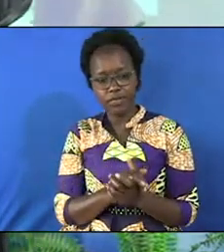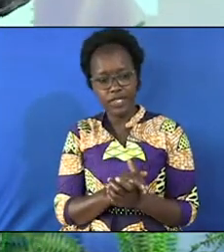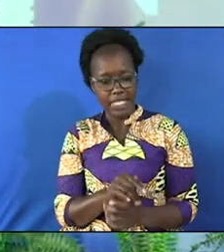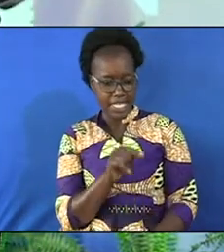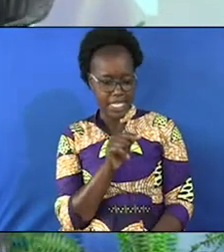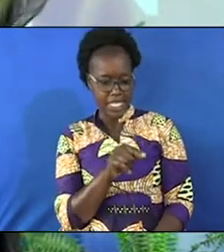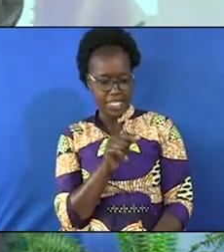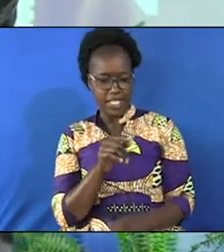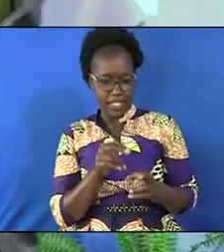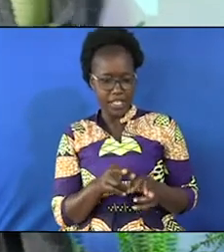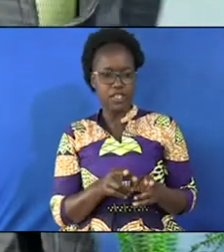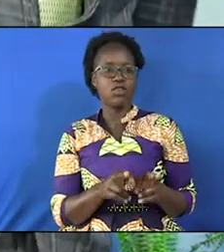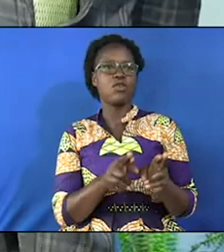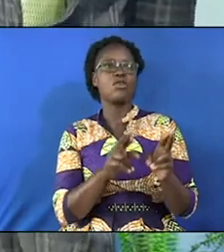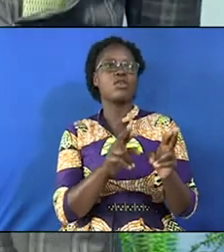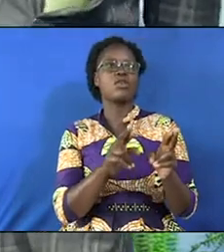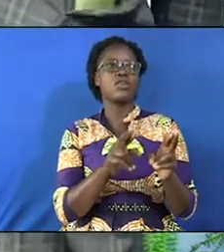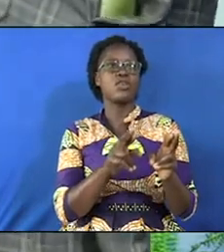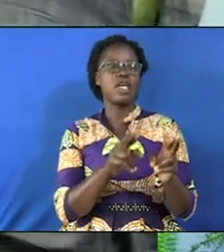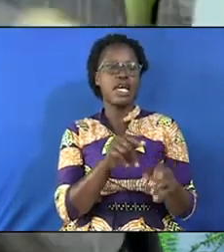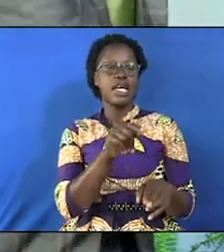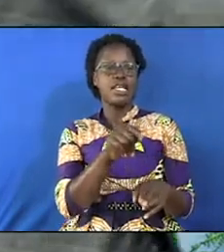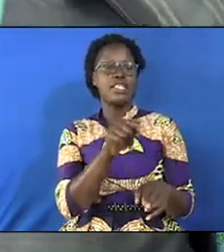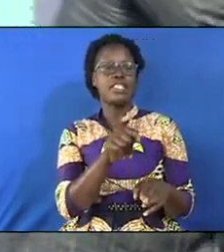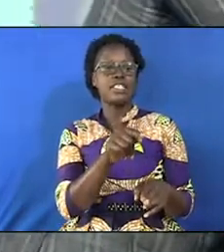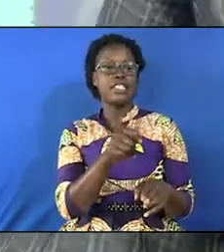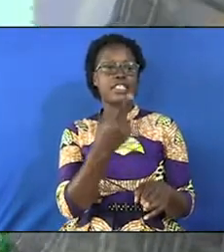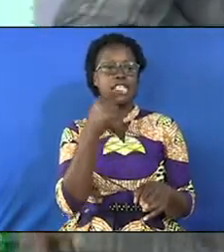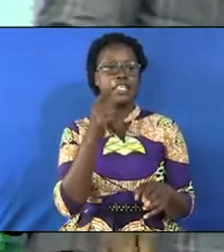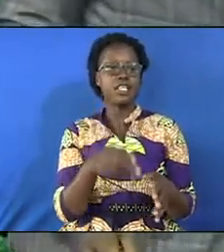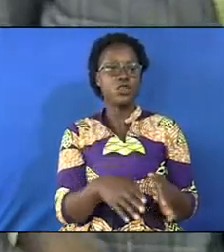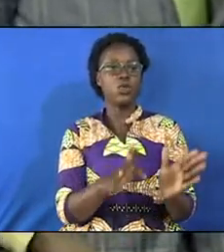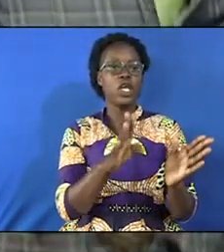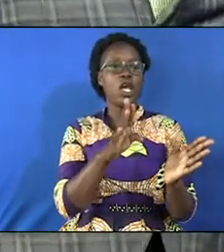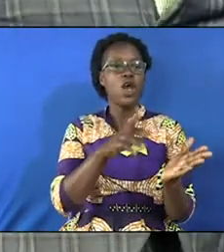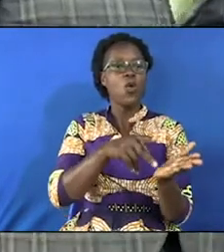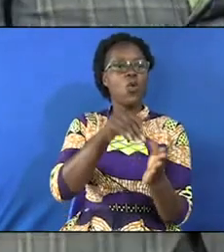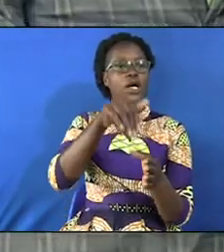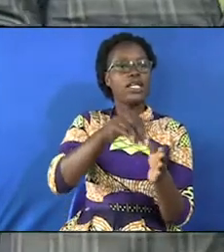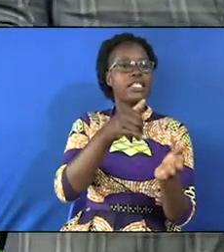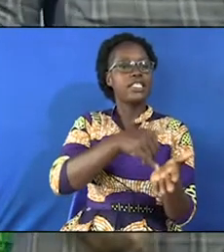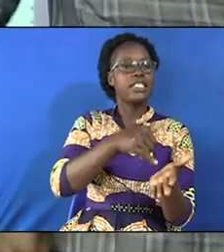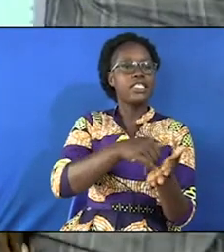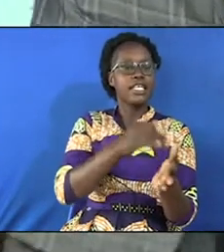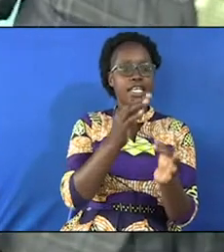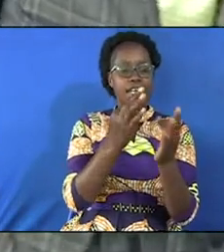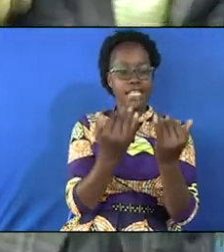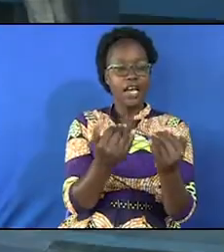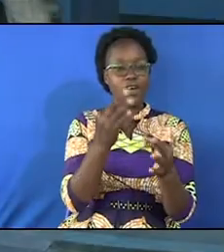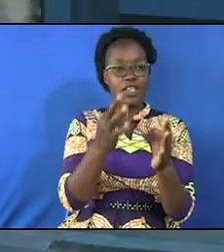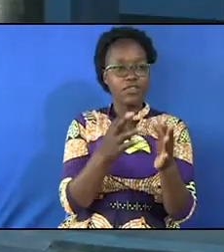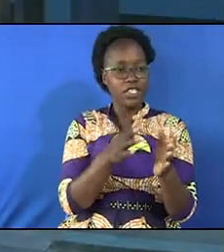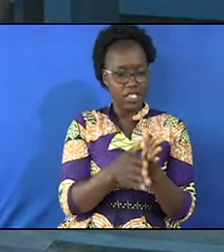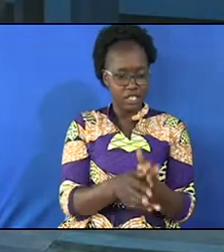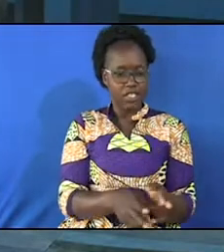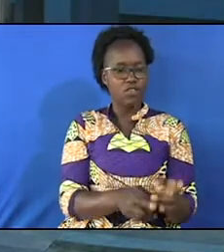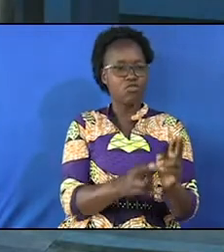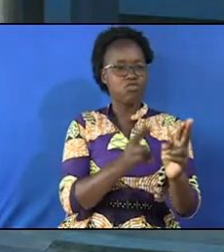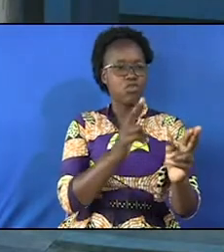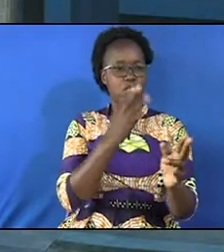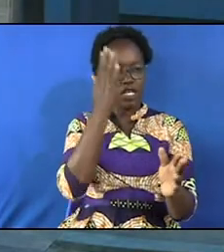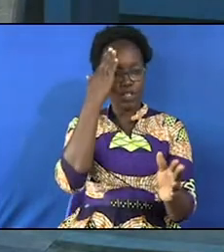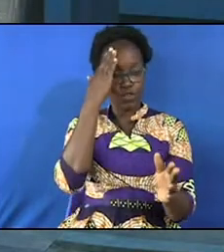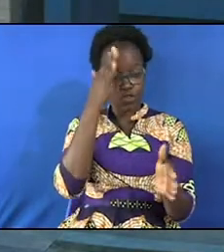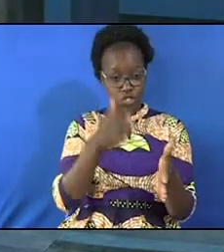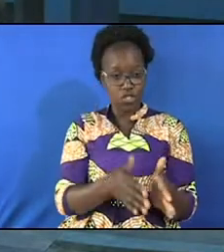this is the road this is the wretch walk in it now if this is the wretch and we know that